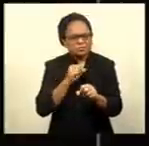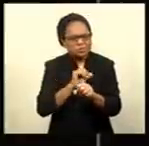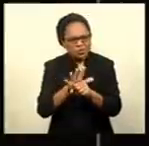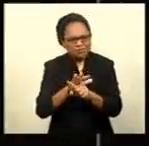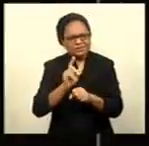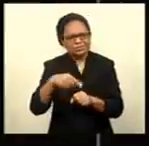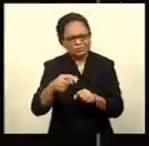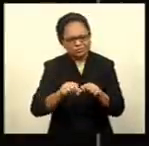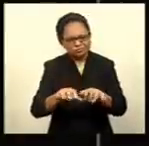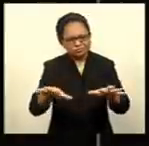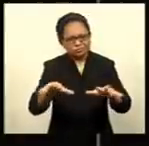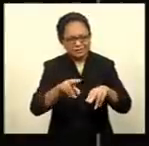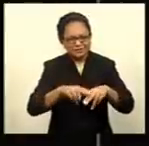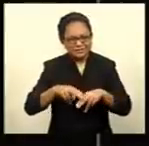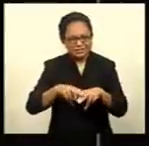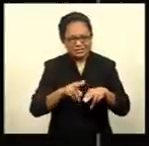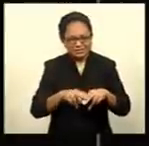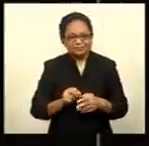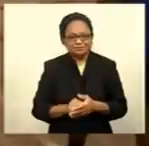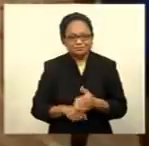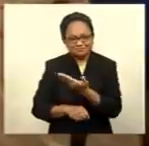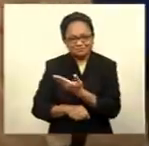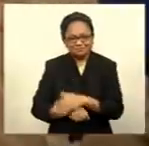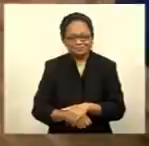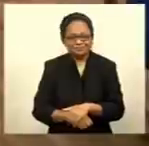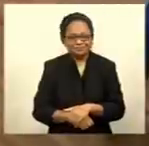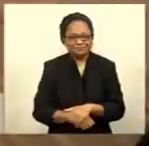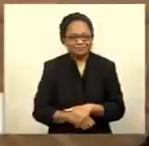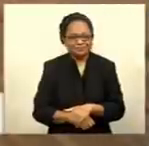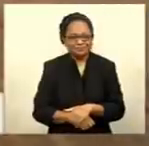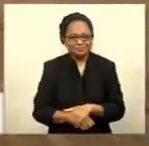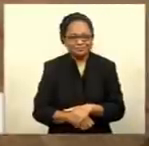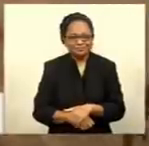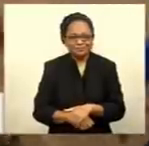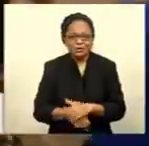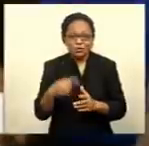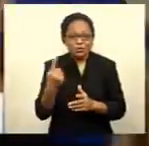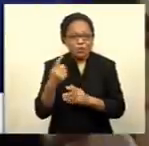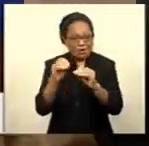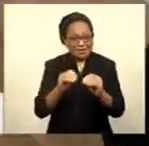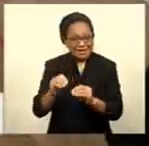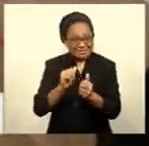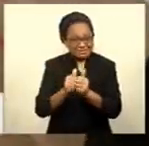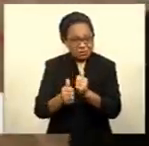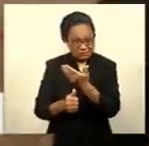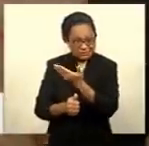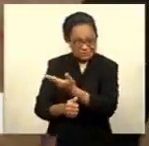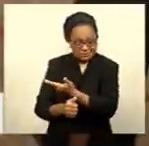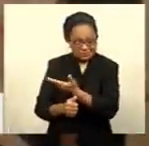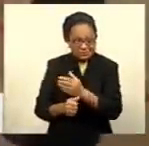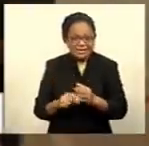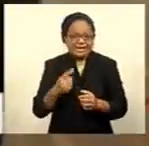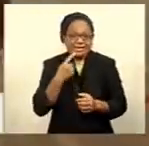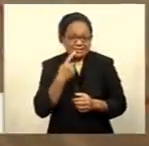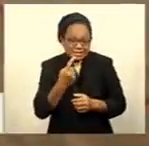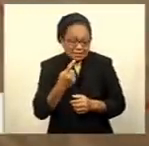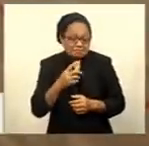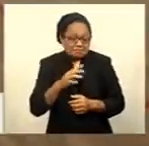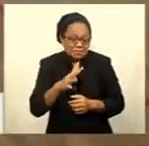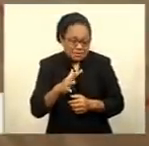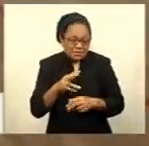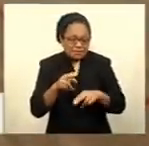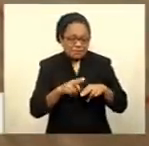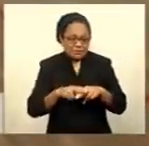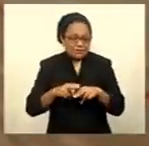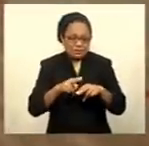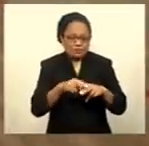ravage Fiji. Dhalima Terukula reports. Organisers have given some reassurance that Fiji may still host the next tournament